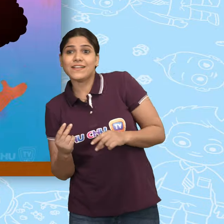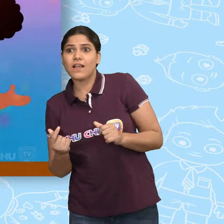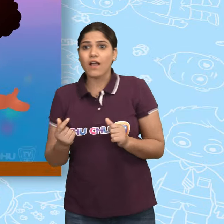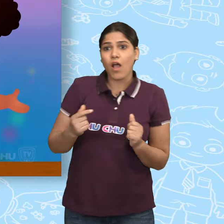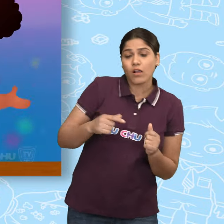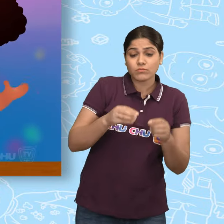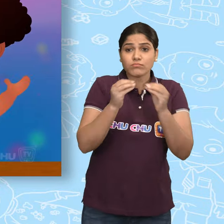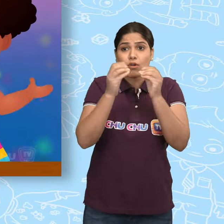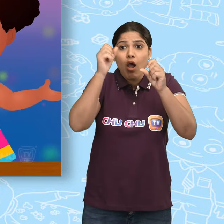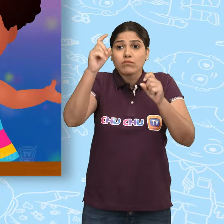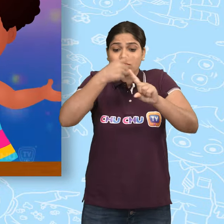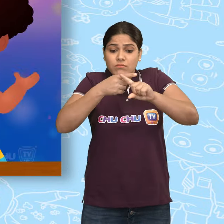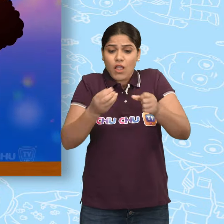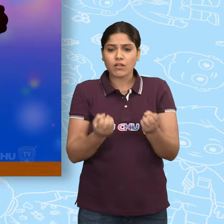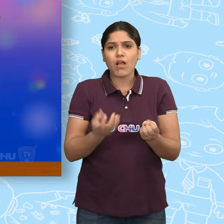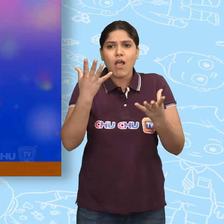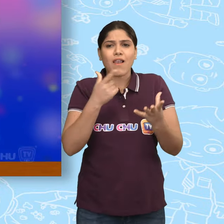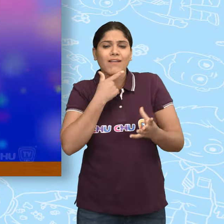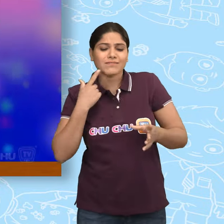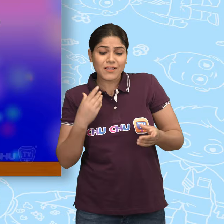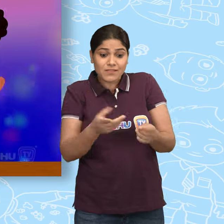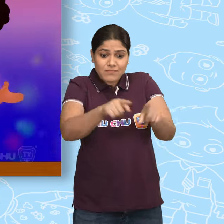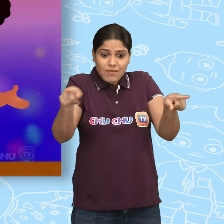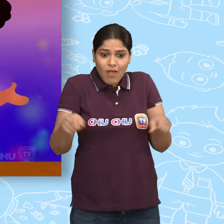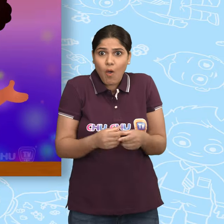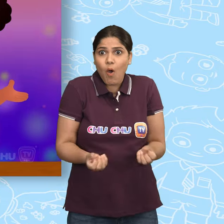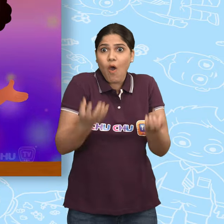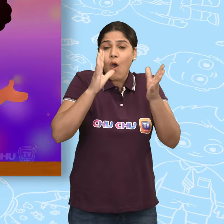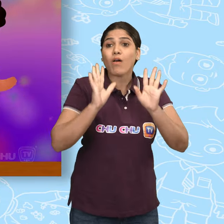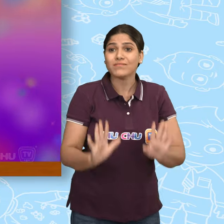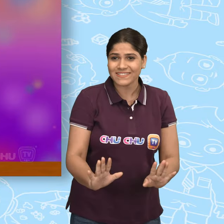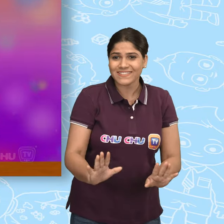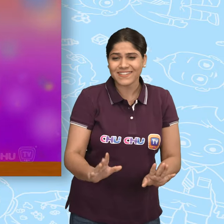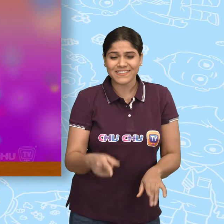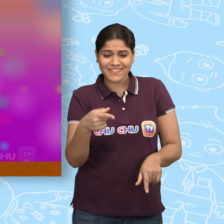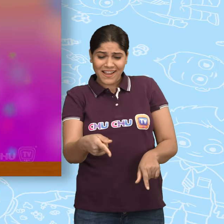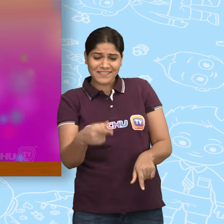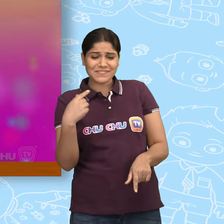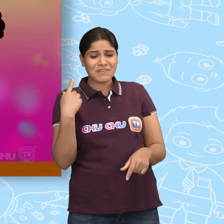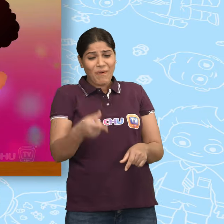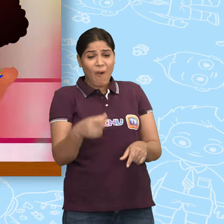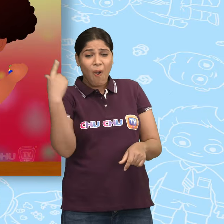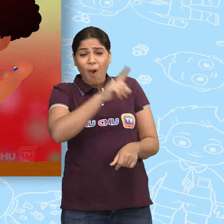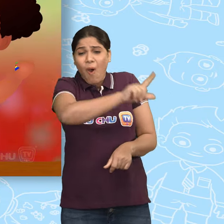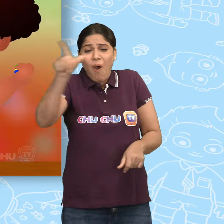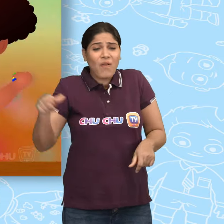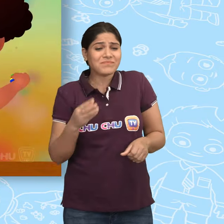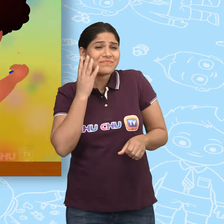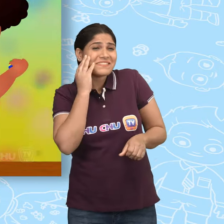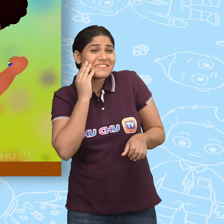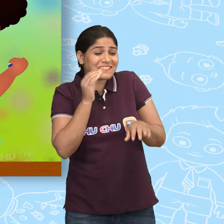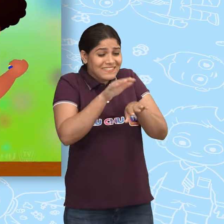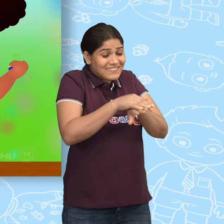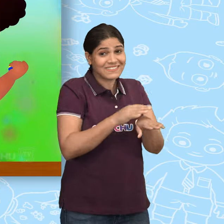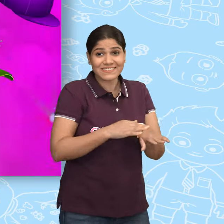Box mein pade hai, colors, dhir, saare, lagtay hai, yeh sab, kitnay